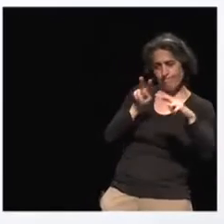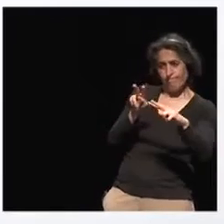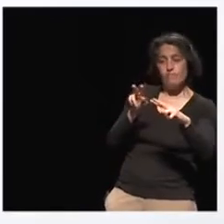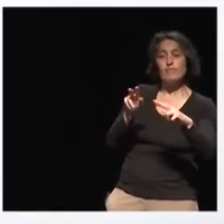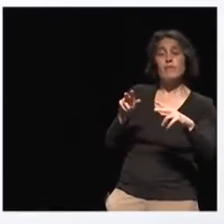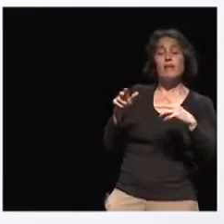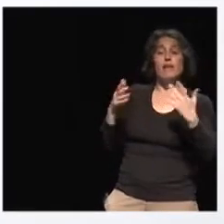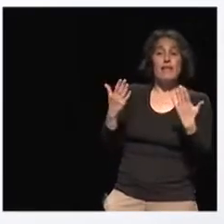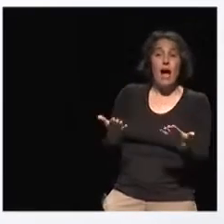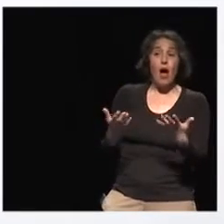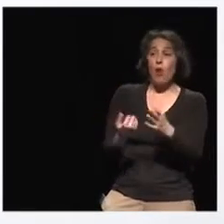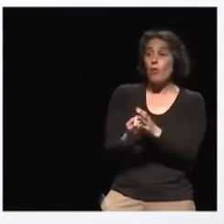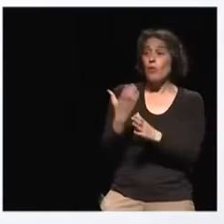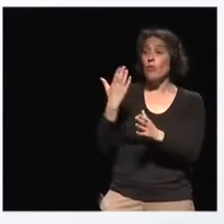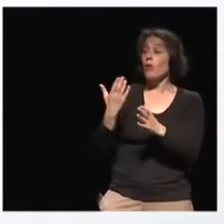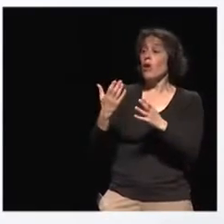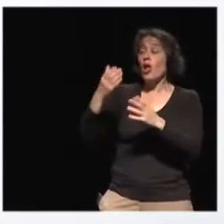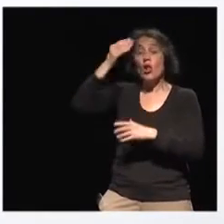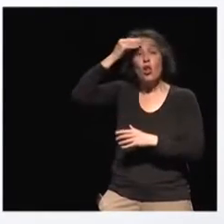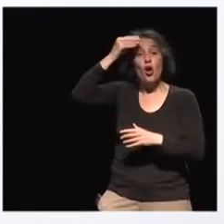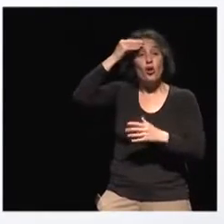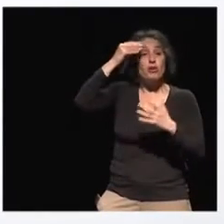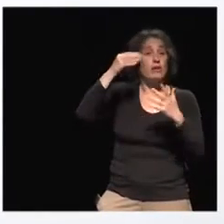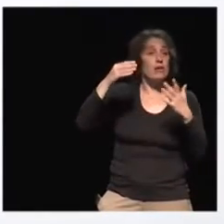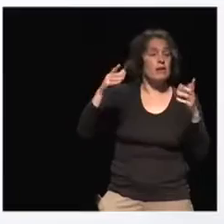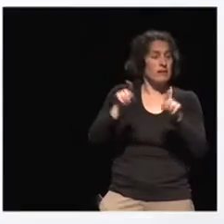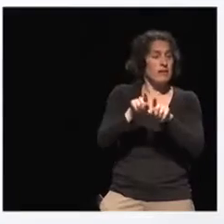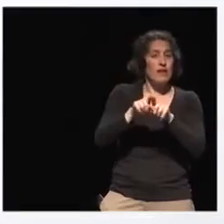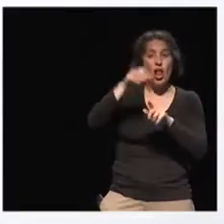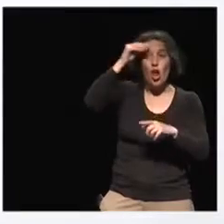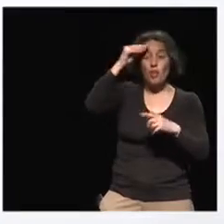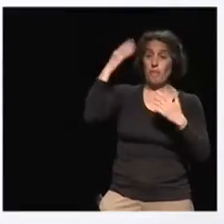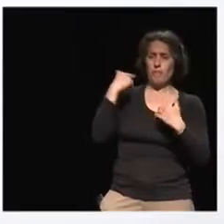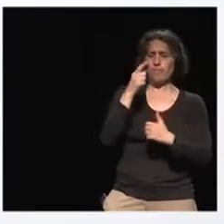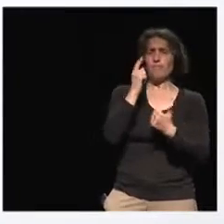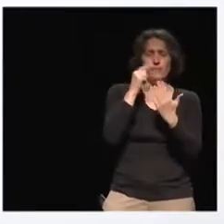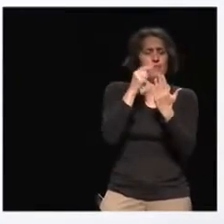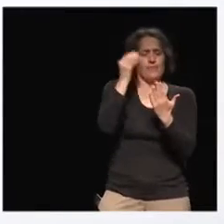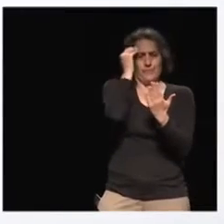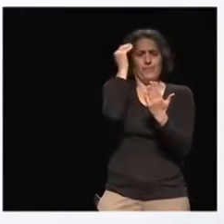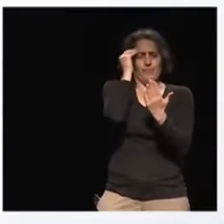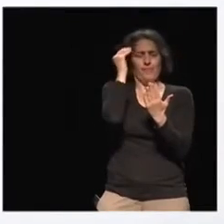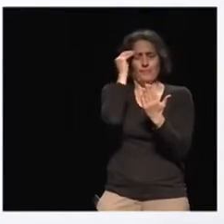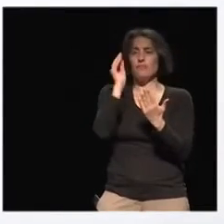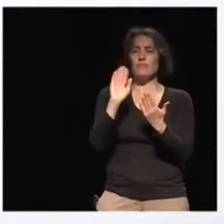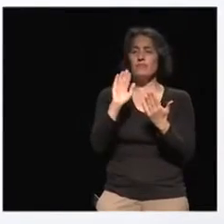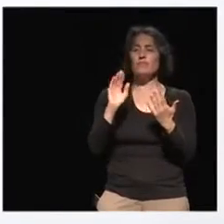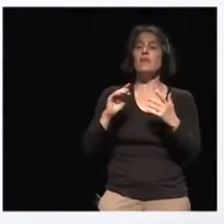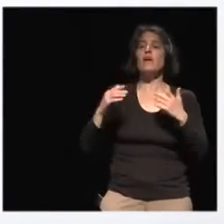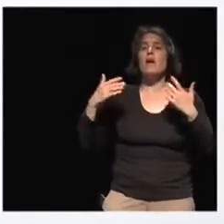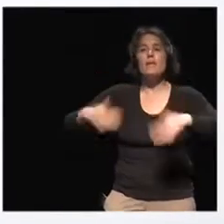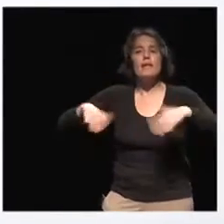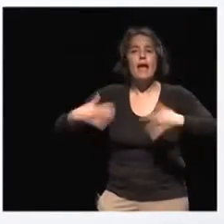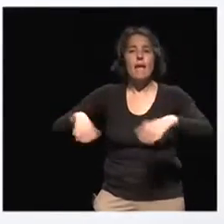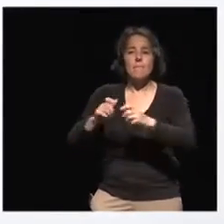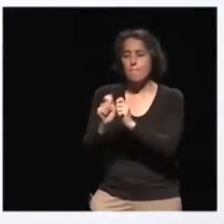for learning. Because we find that most kids spend a lot of time playing games. But unfortunately, and I spent a lot of time playing